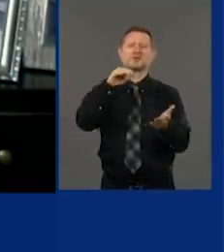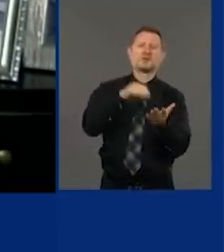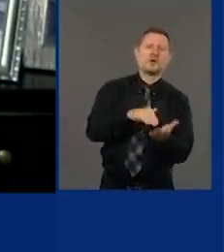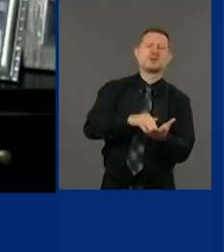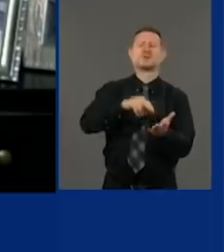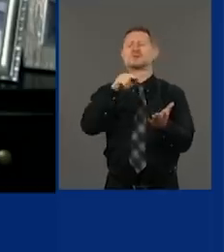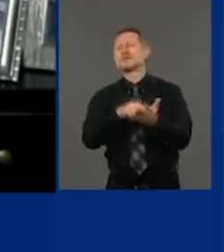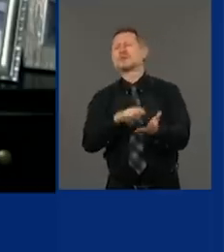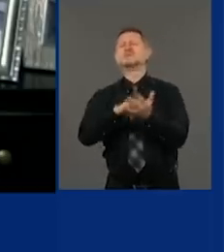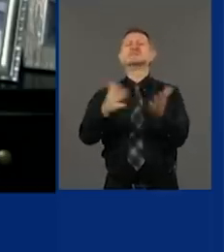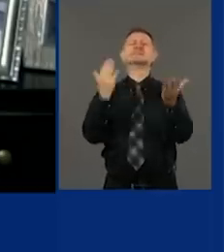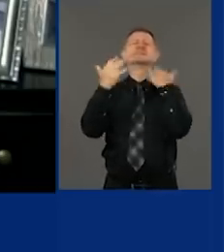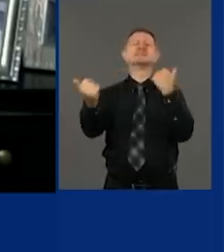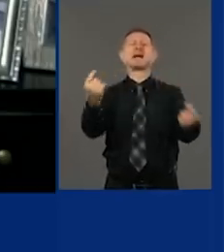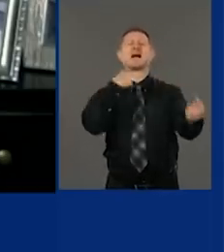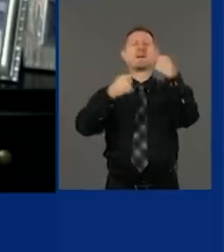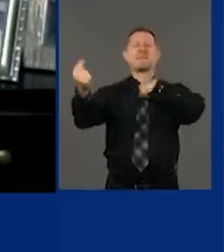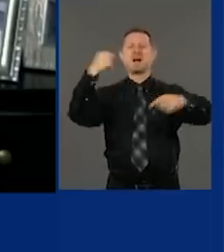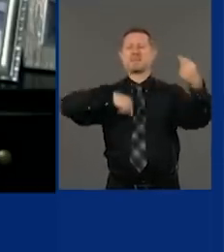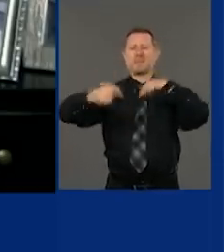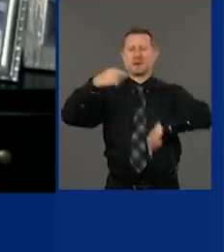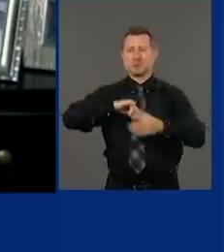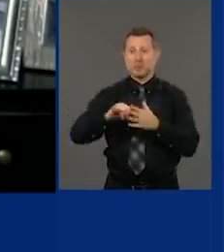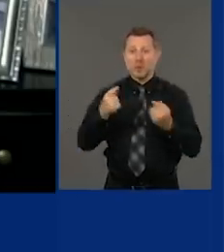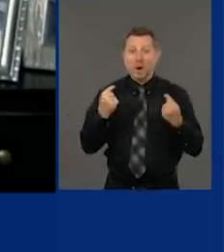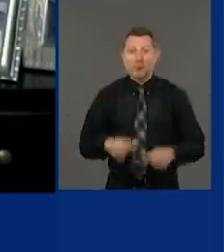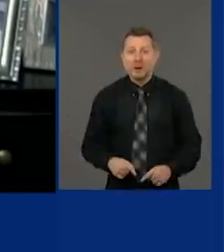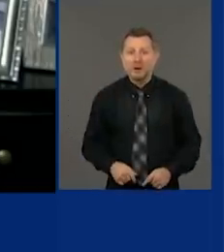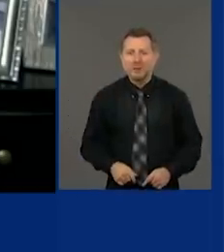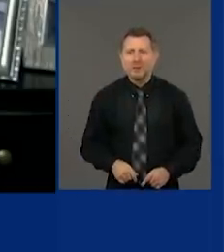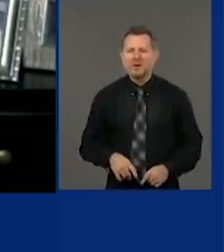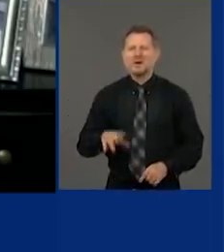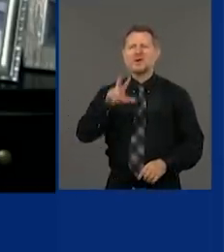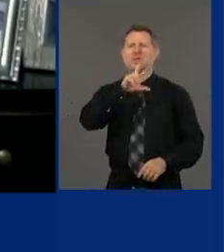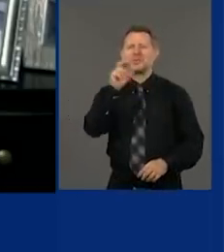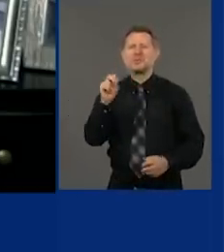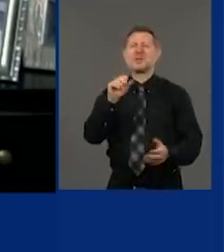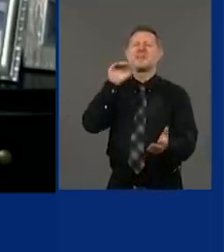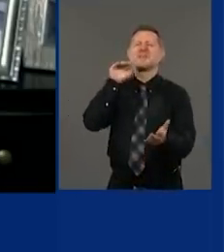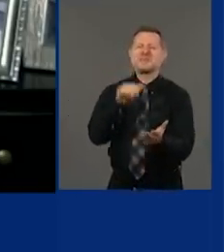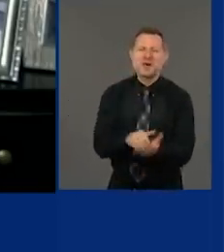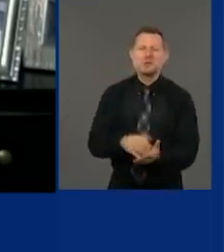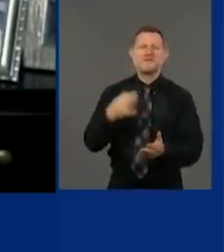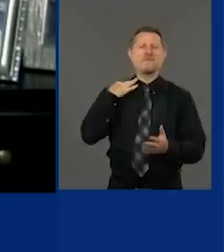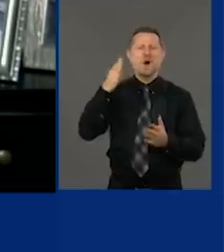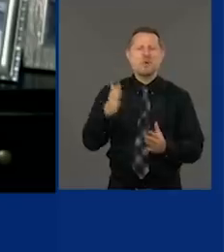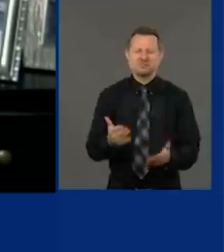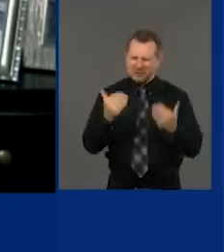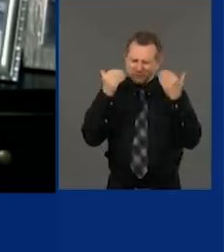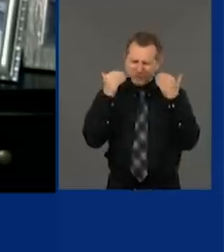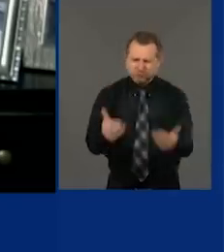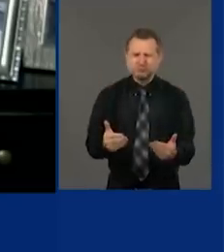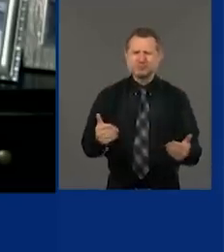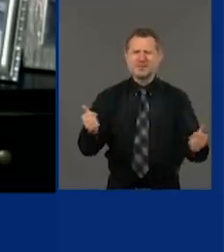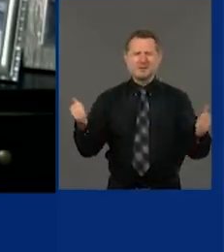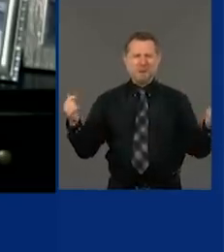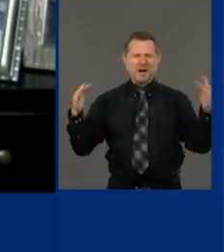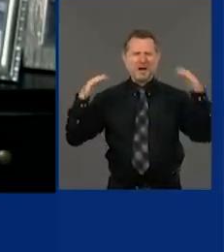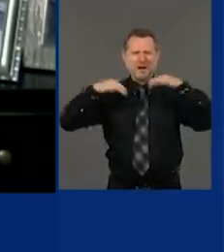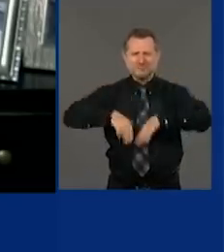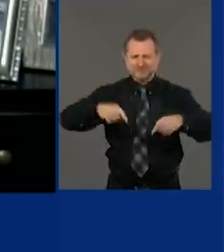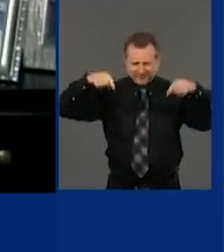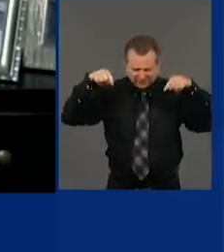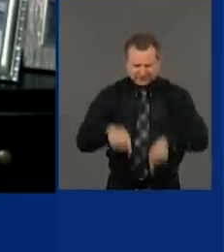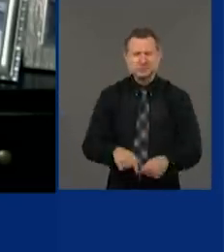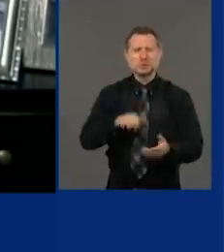to come help in our hospitals. 30,000 people volunteered to come to New York in the